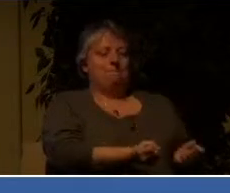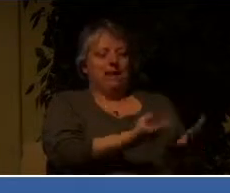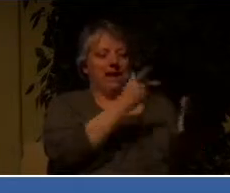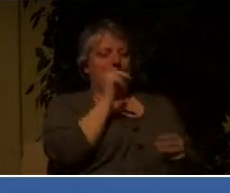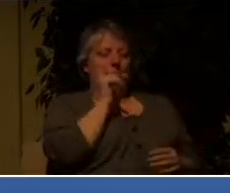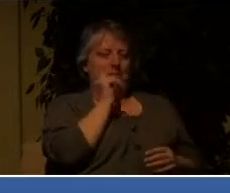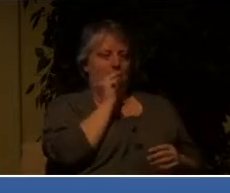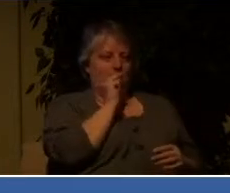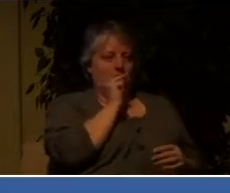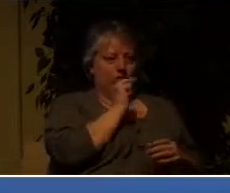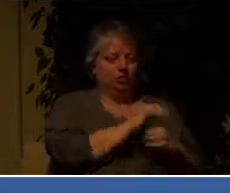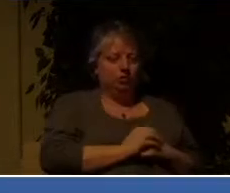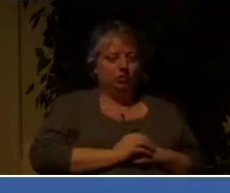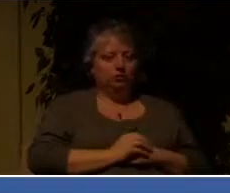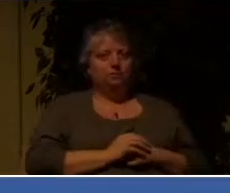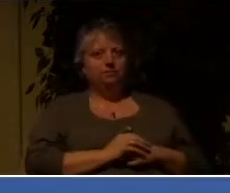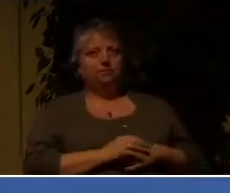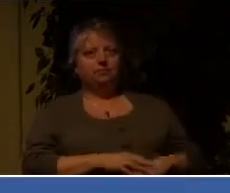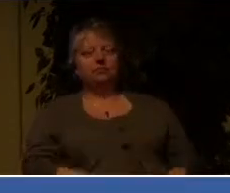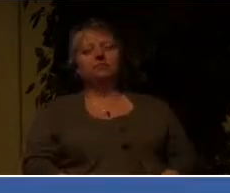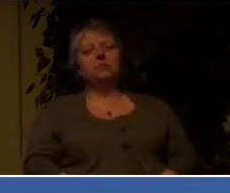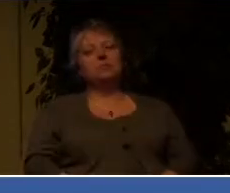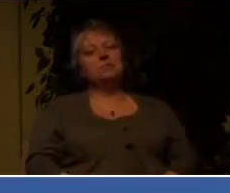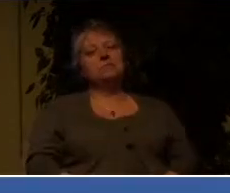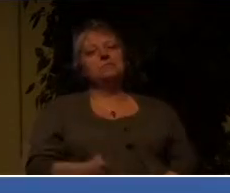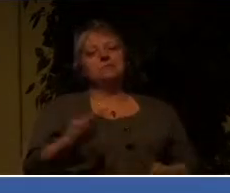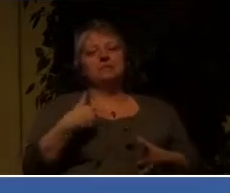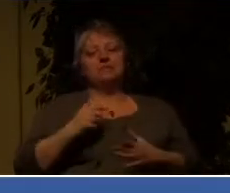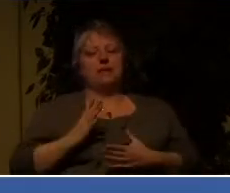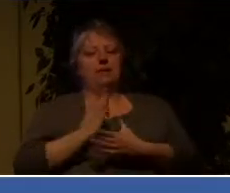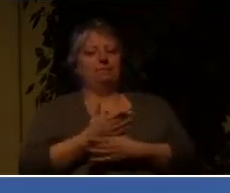Let me interrupt myself here and make a very interesting point.